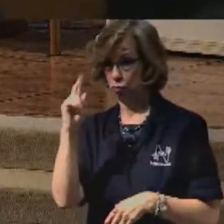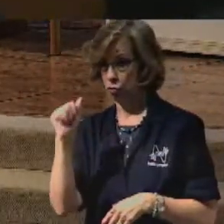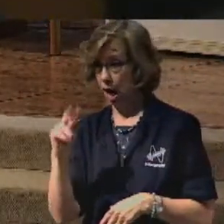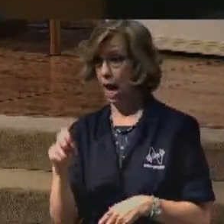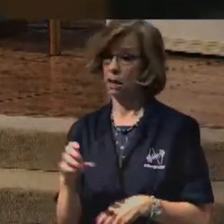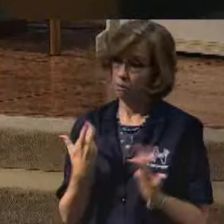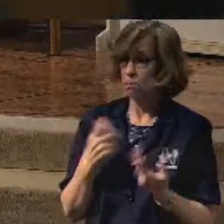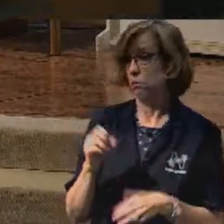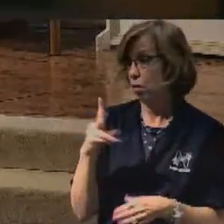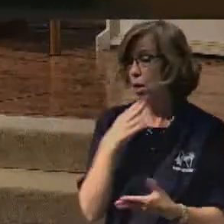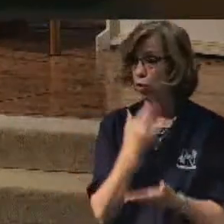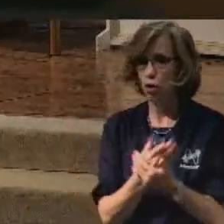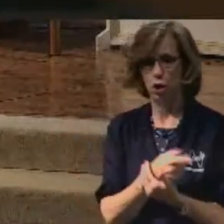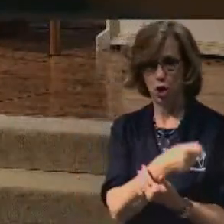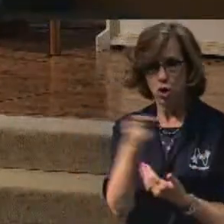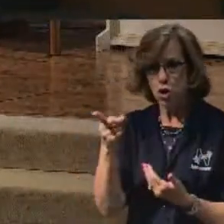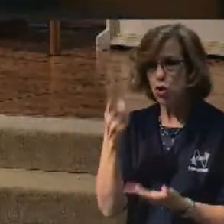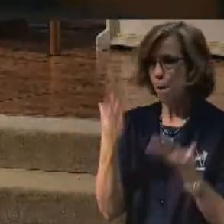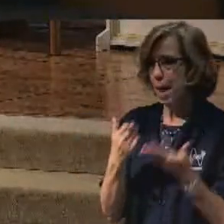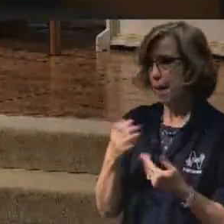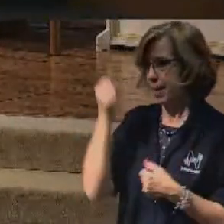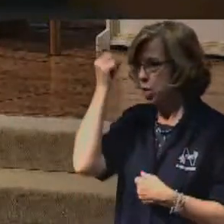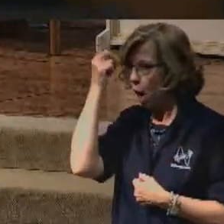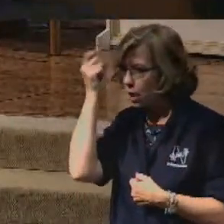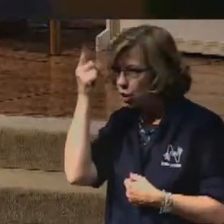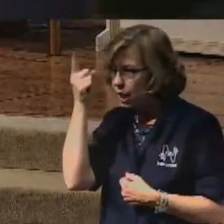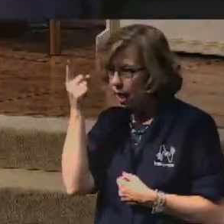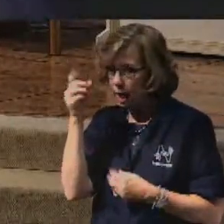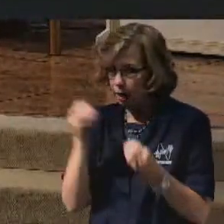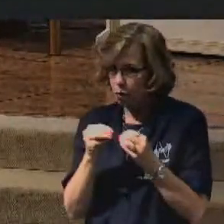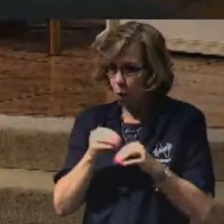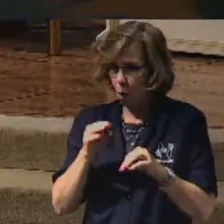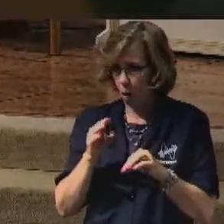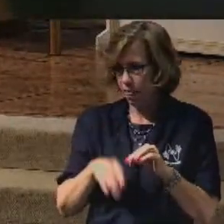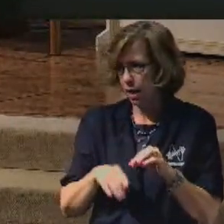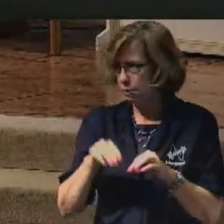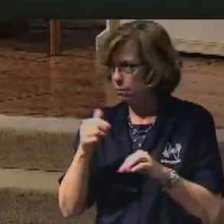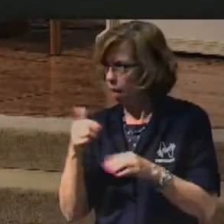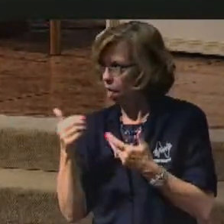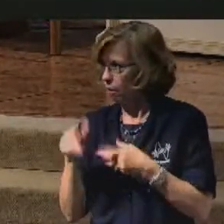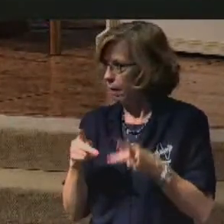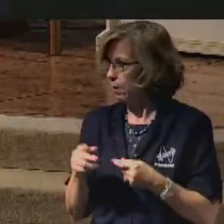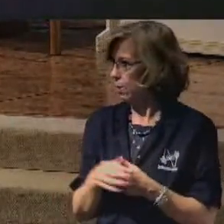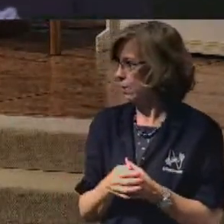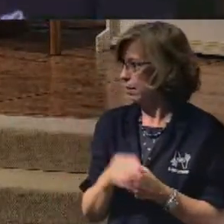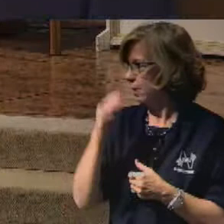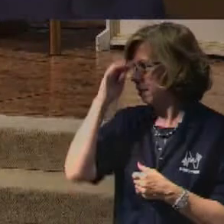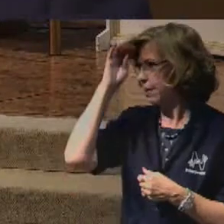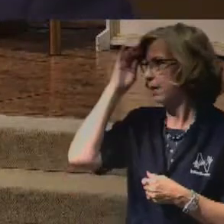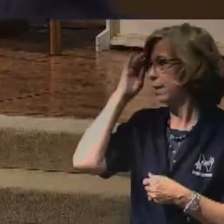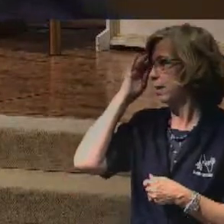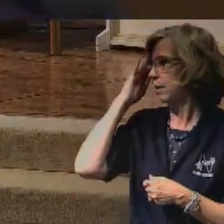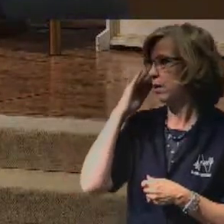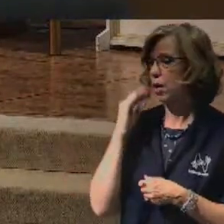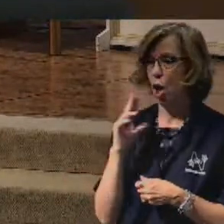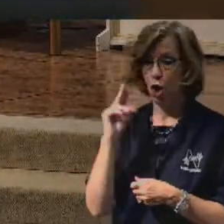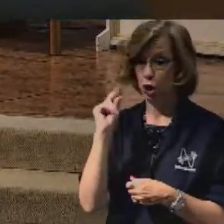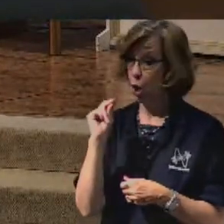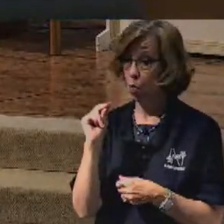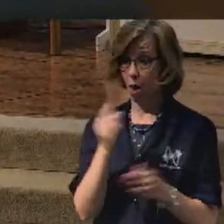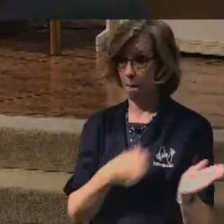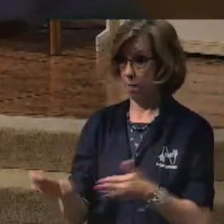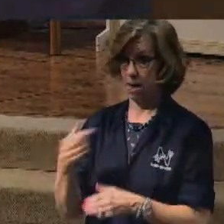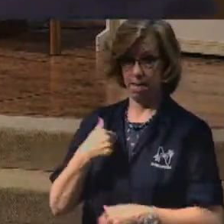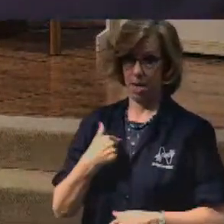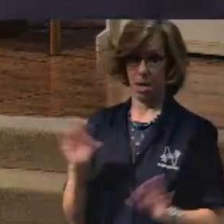Excellent. Okay. You probably are going to understand this more than some of the other folks. But no one prepped me for this.